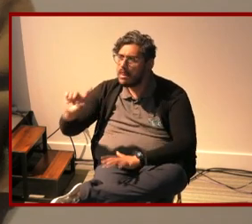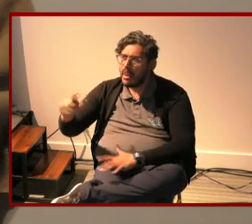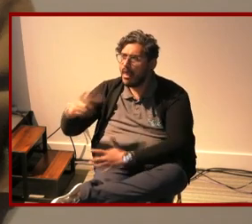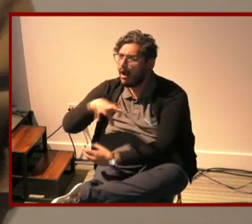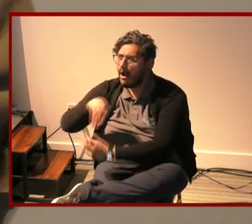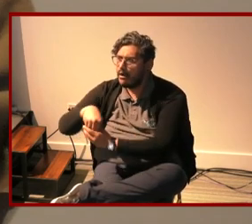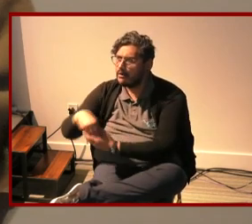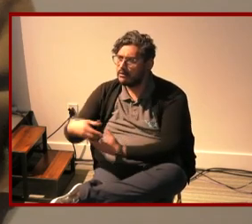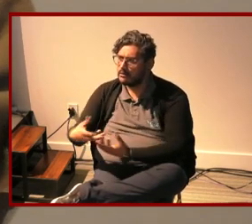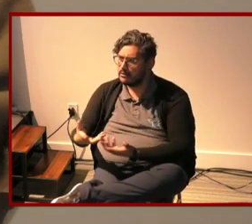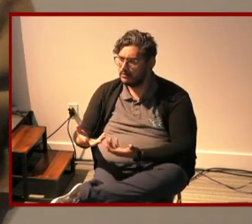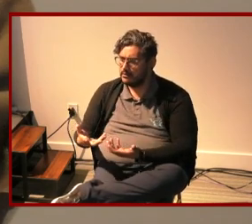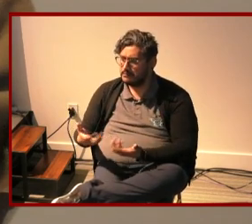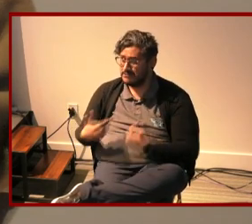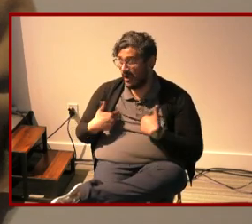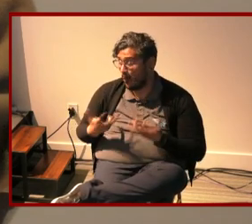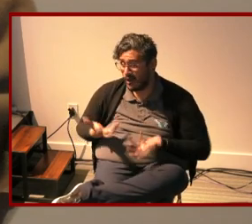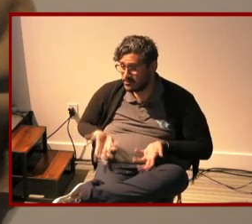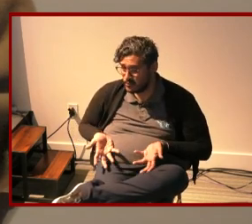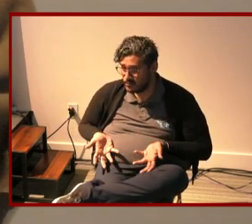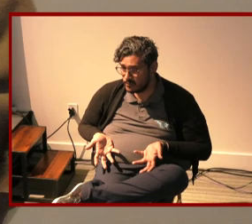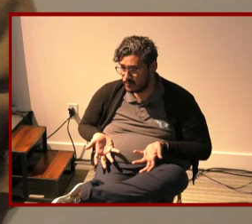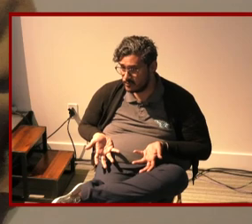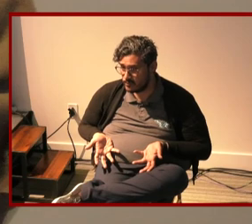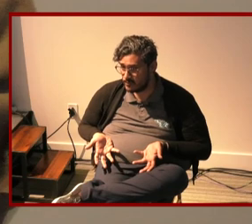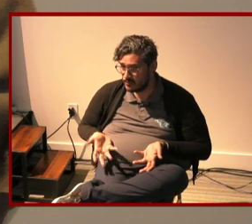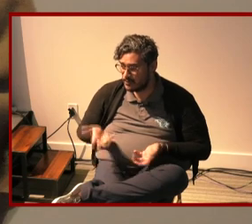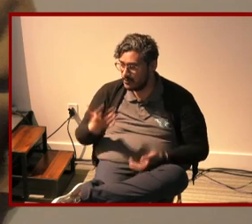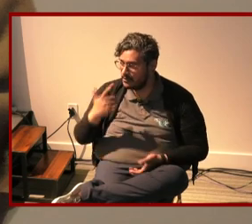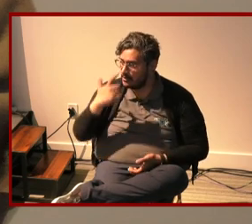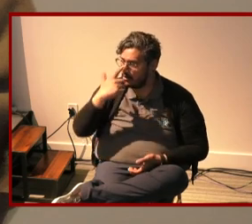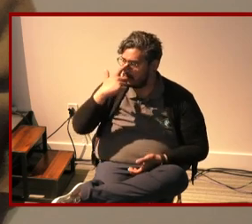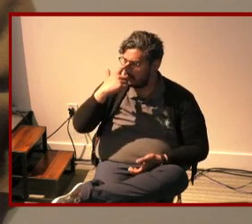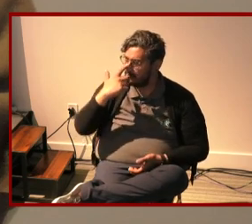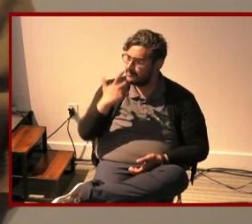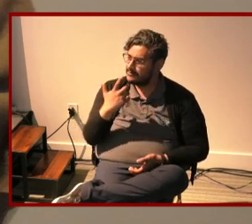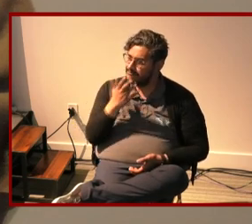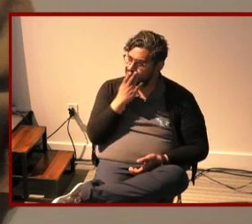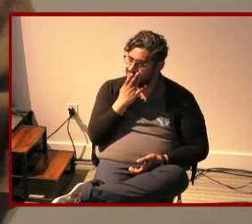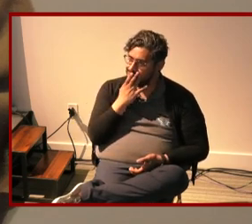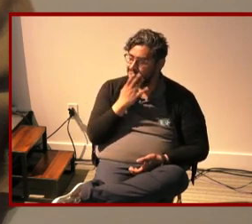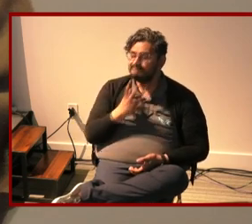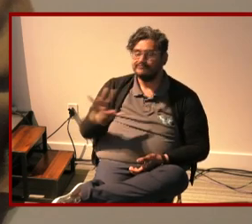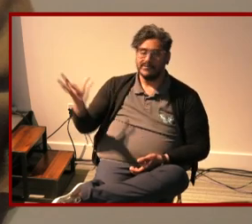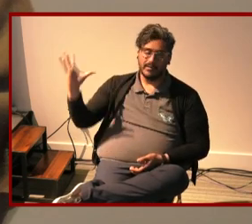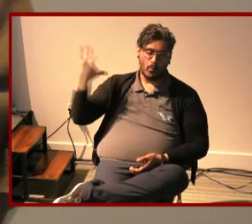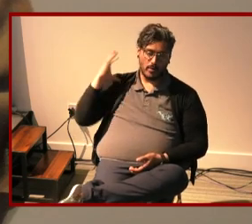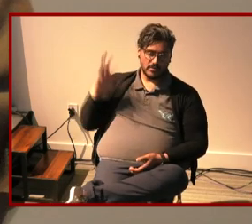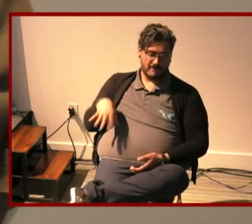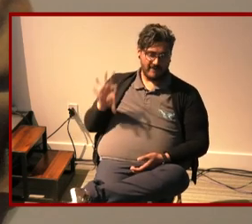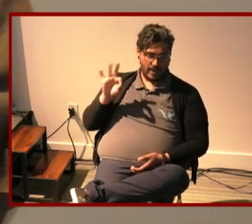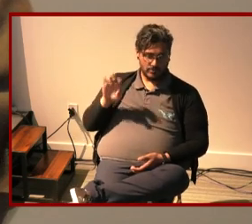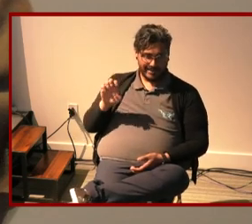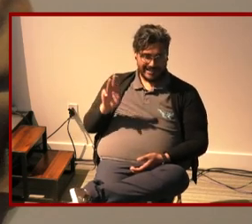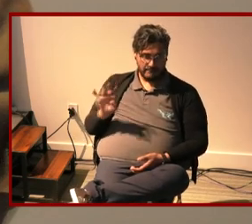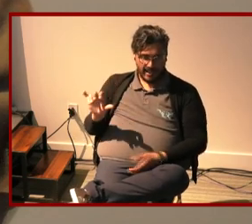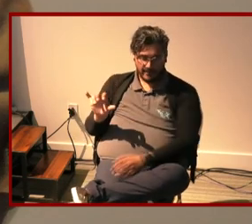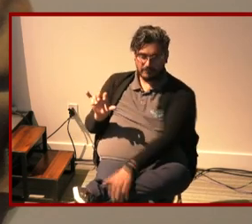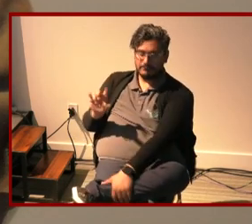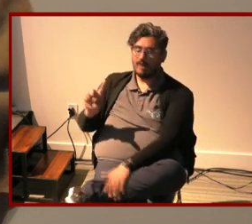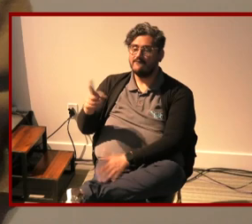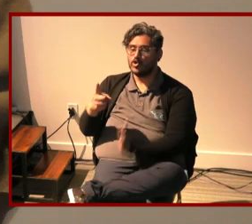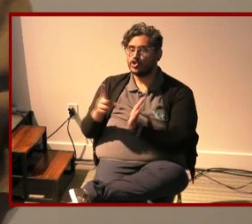i want to there's a it i i once found on ebay a first